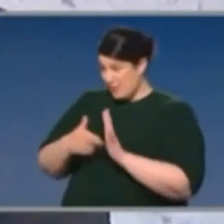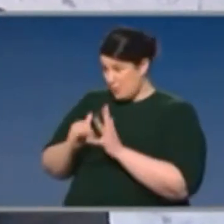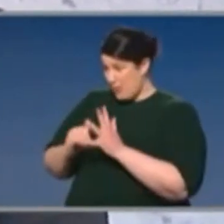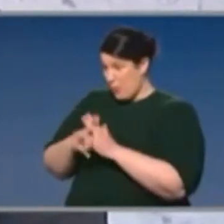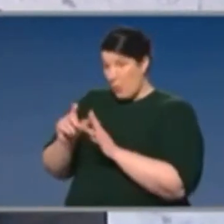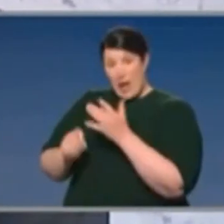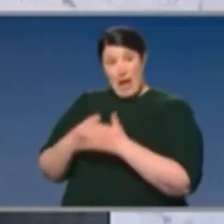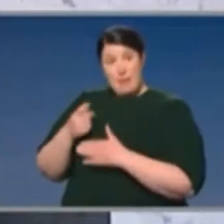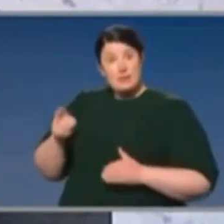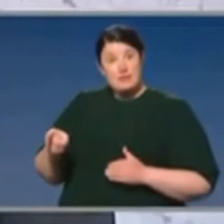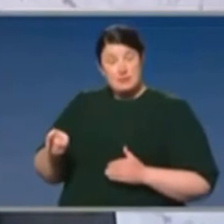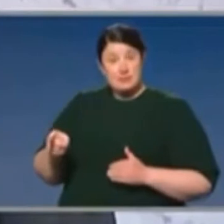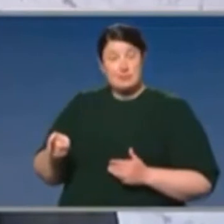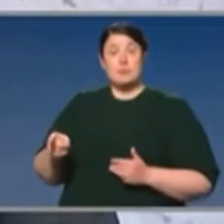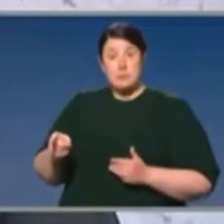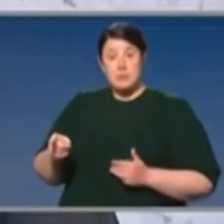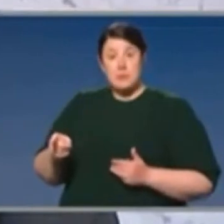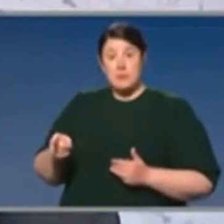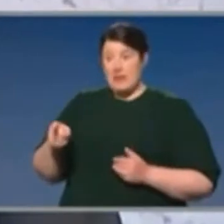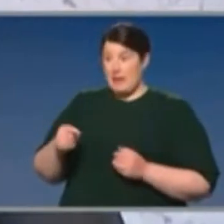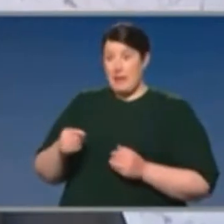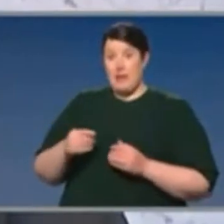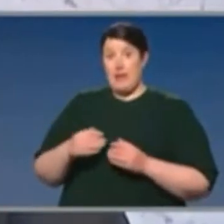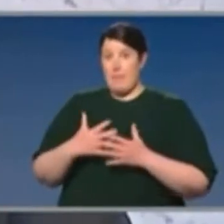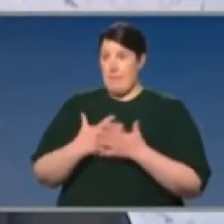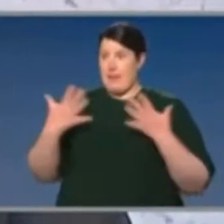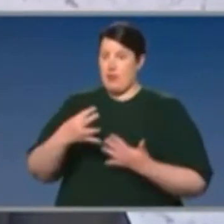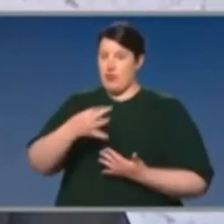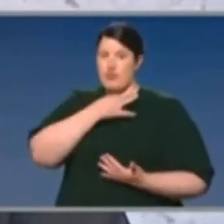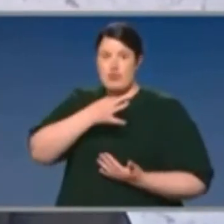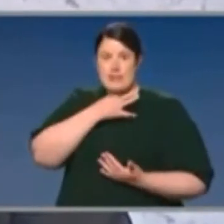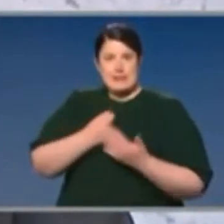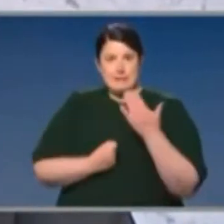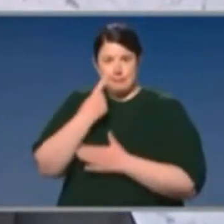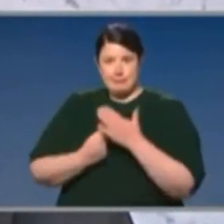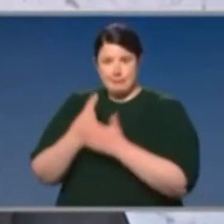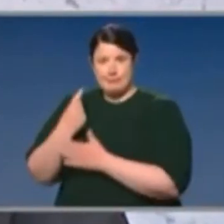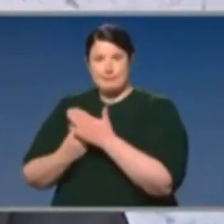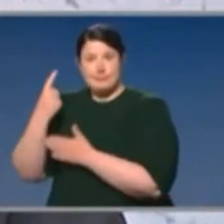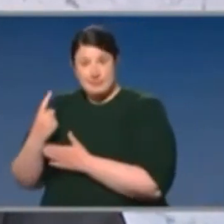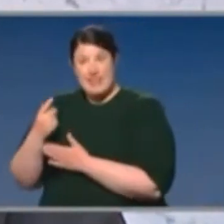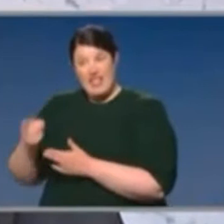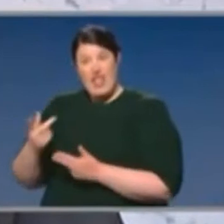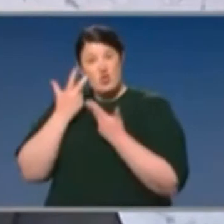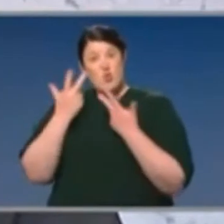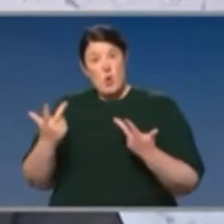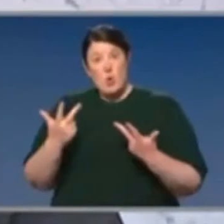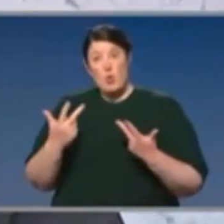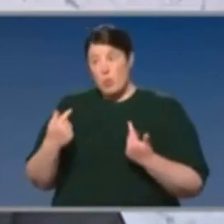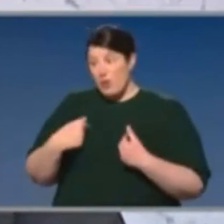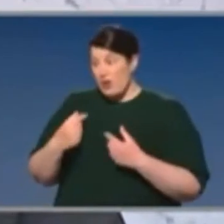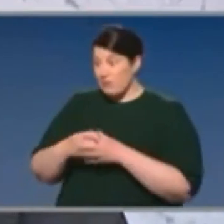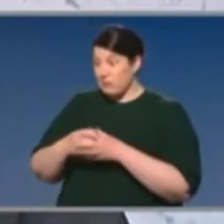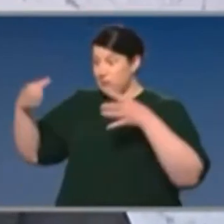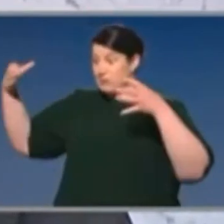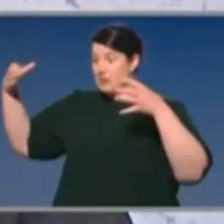Wales, because they have, frankly, had the largest risks to deal with. And they have demonstrated the best